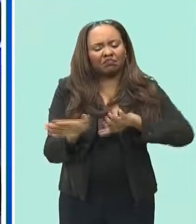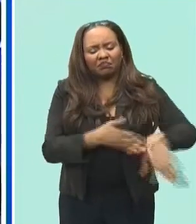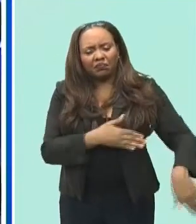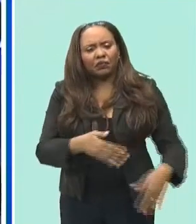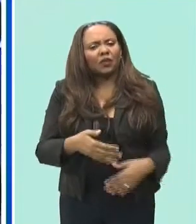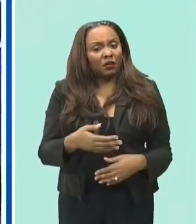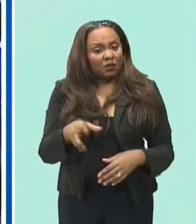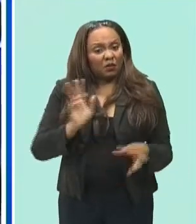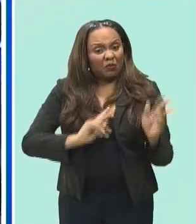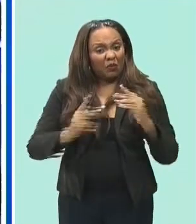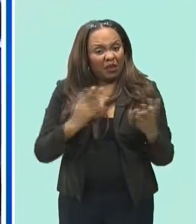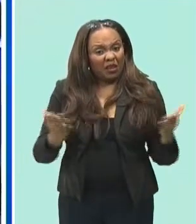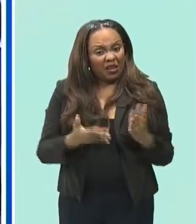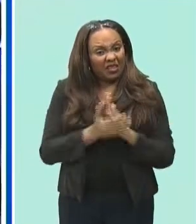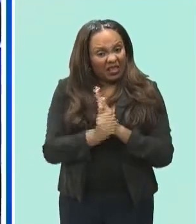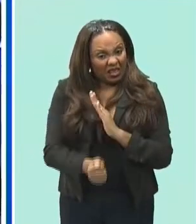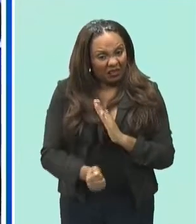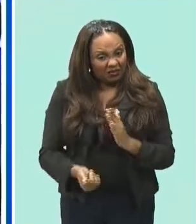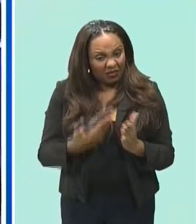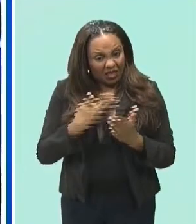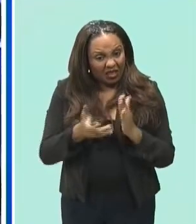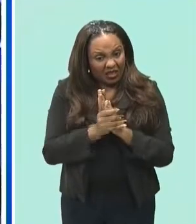i believe in barbadians